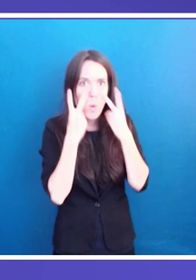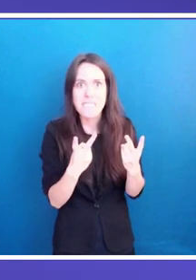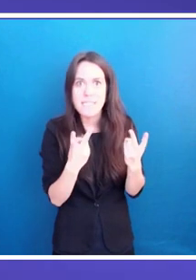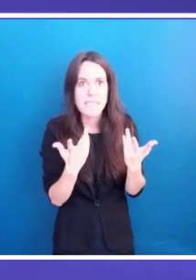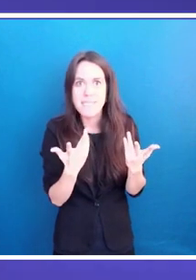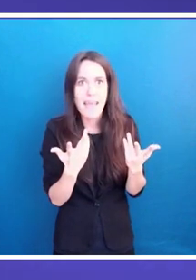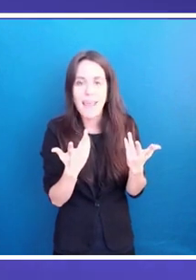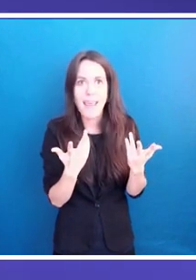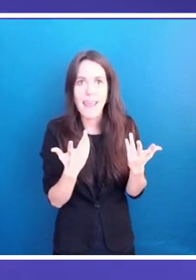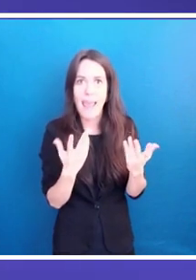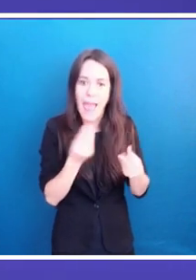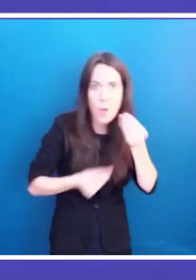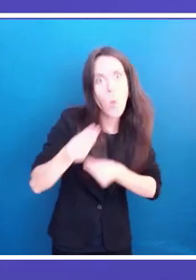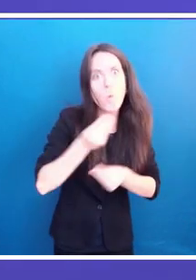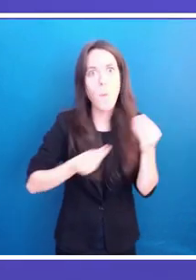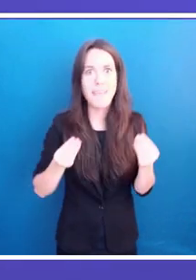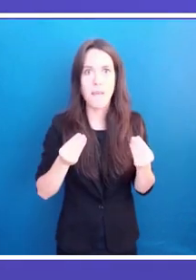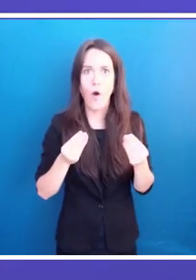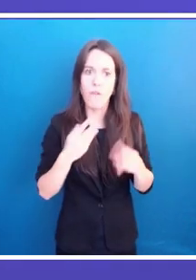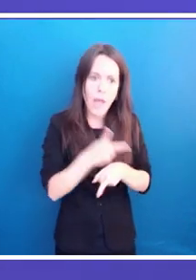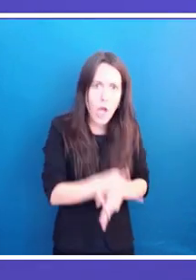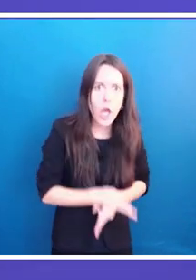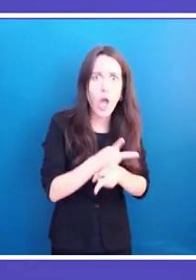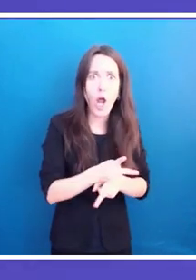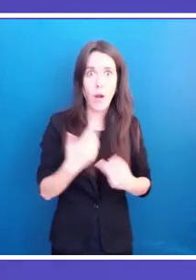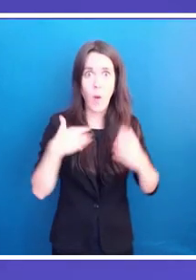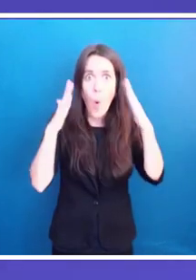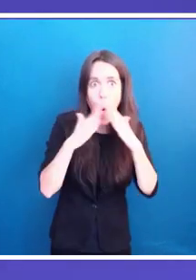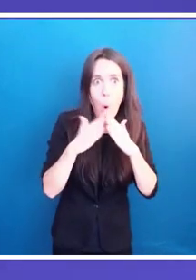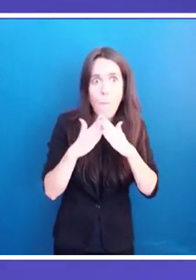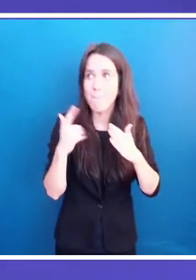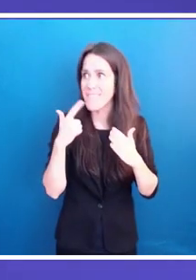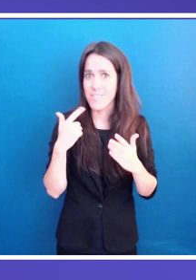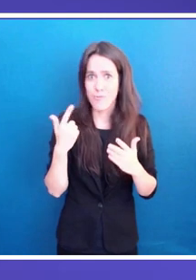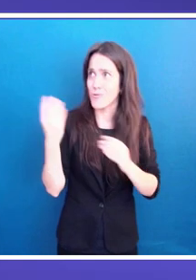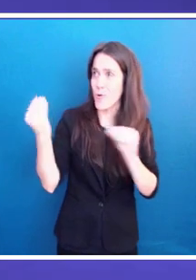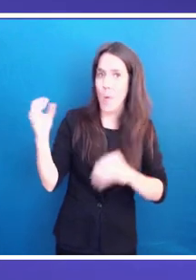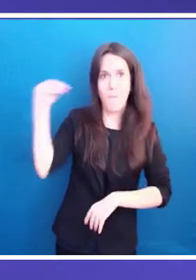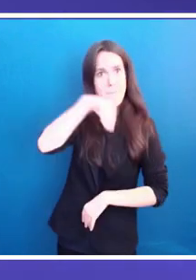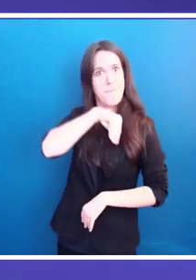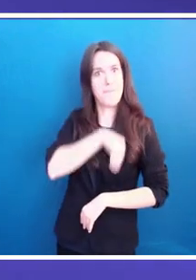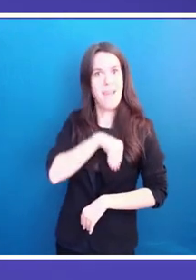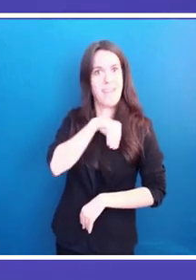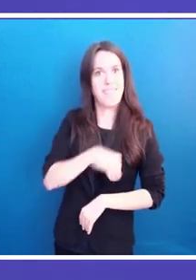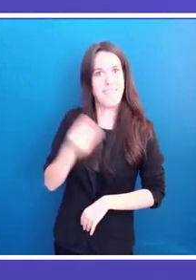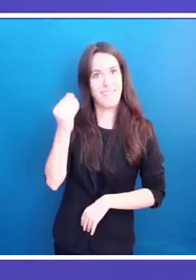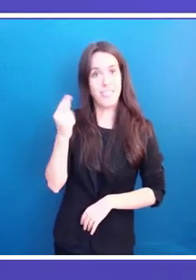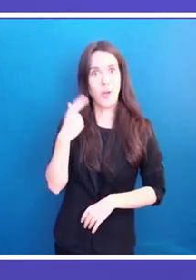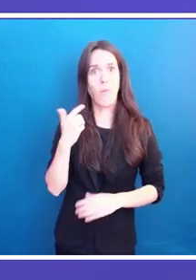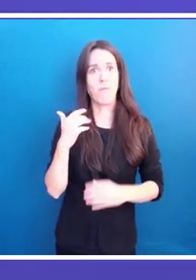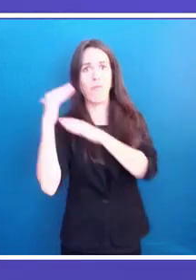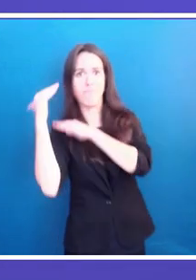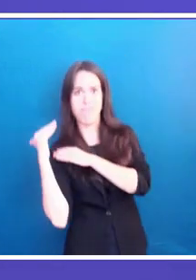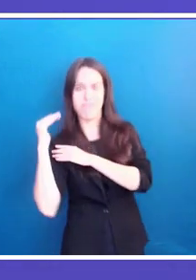economy, which is feminine with a very feminine note in that economy within our communities.